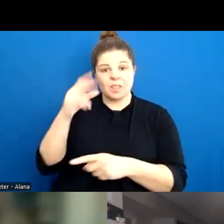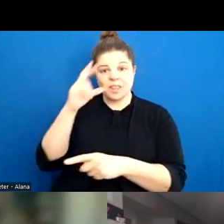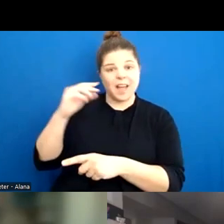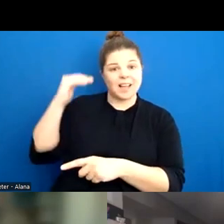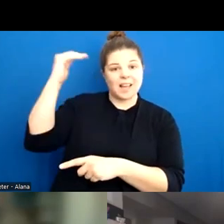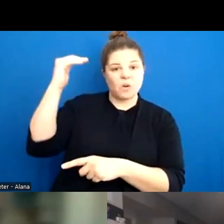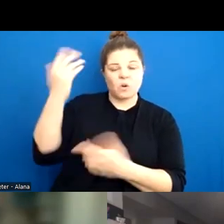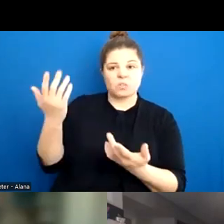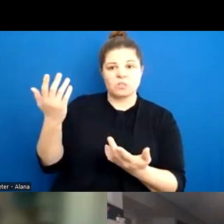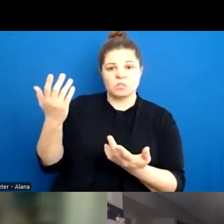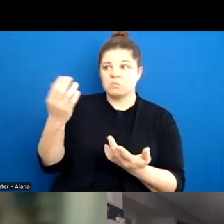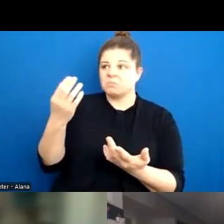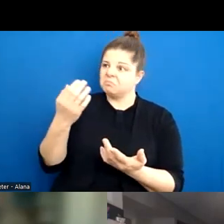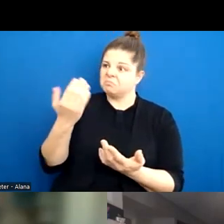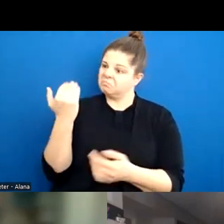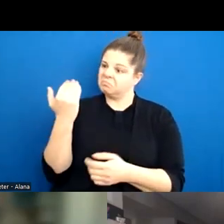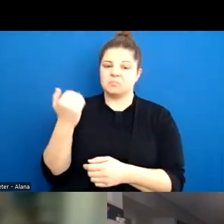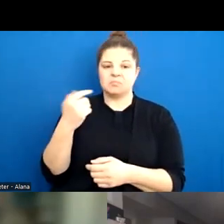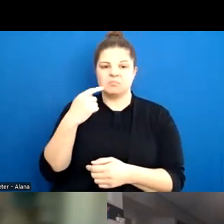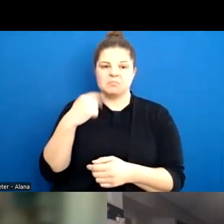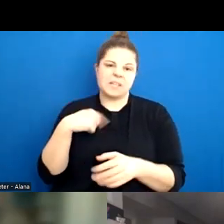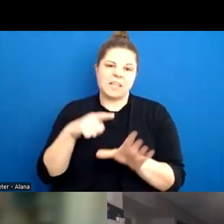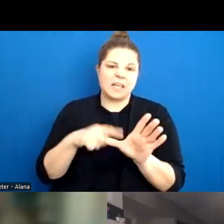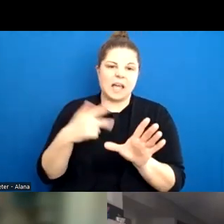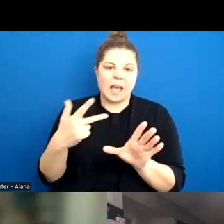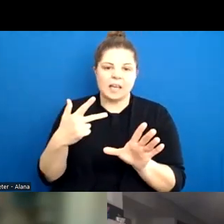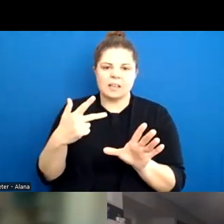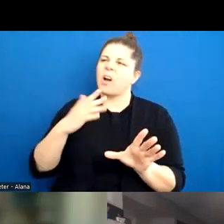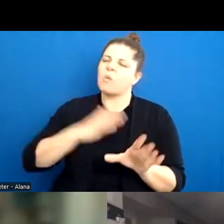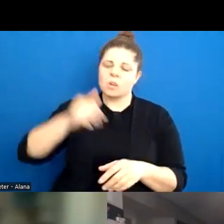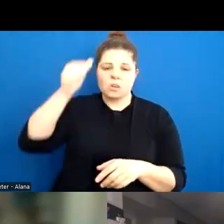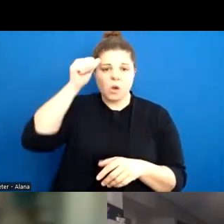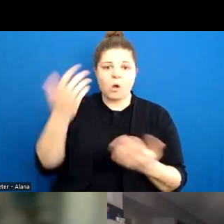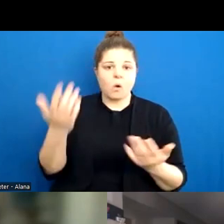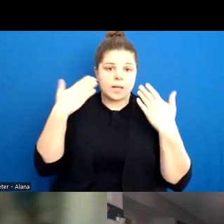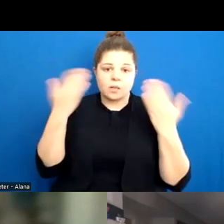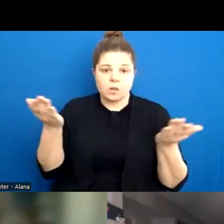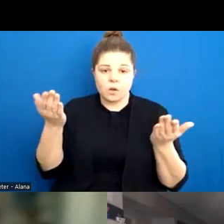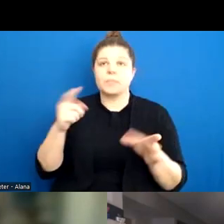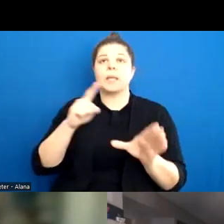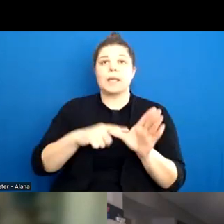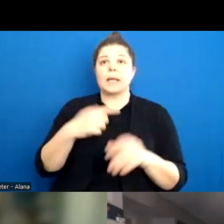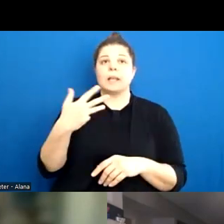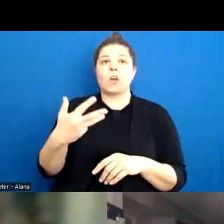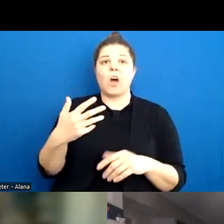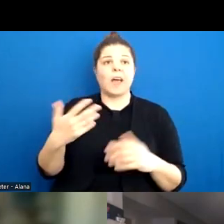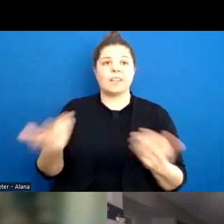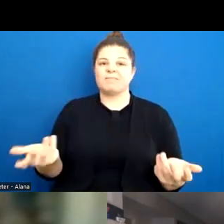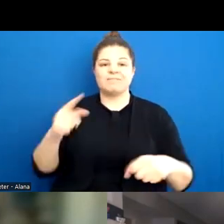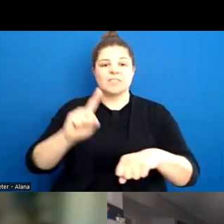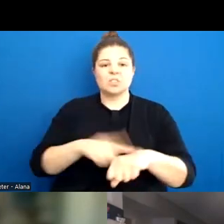wasn't that long ago, they said, I really needed this when I was in year eight, because by the time I got to year nine, it was all about